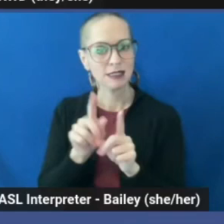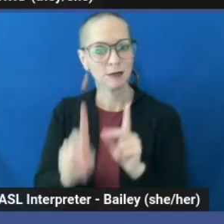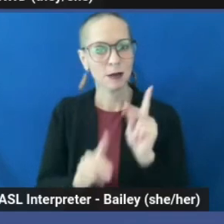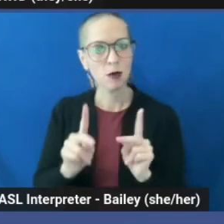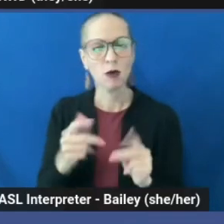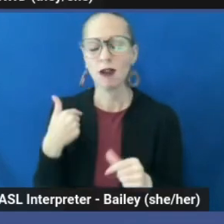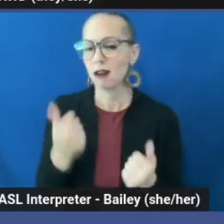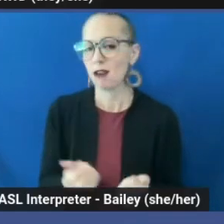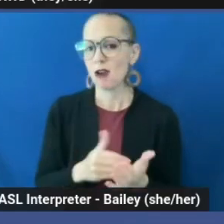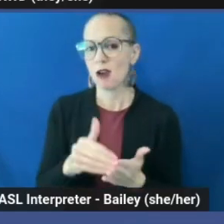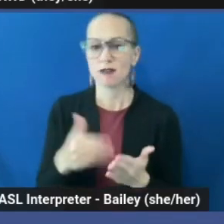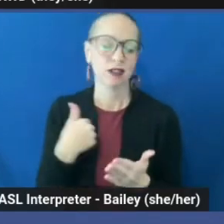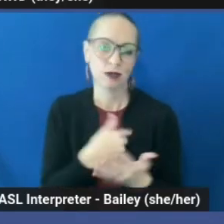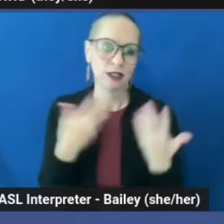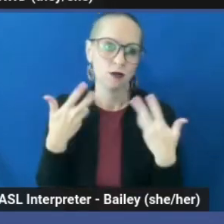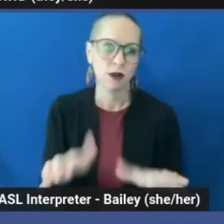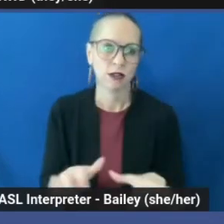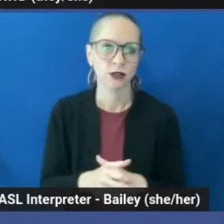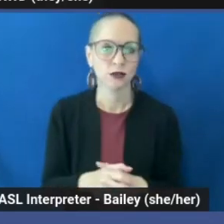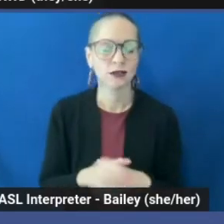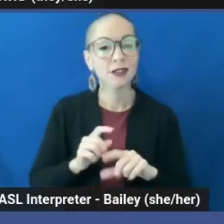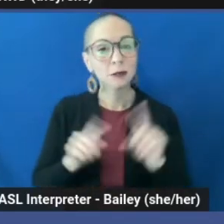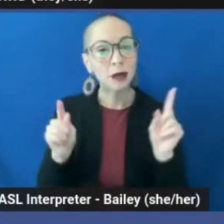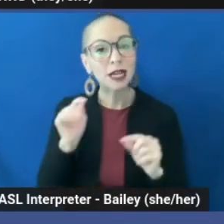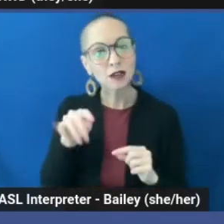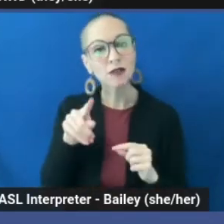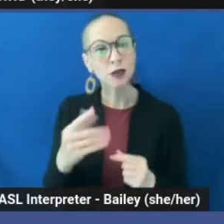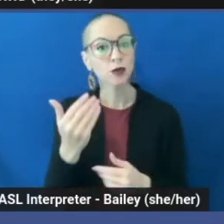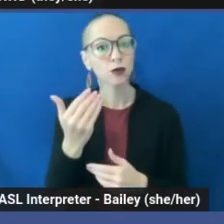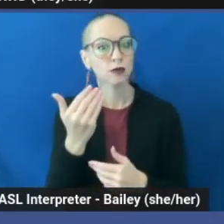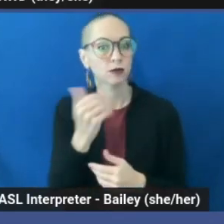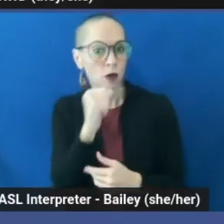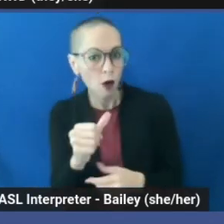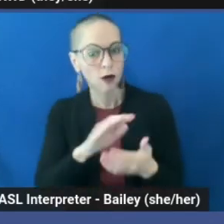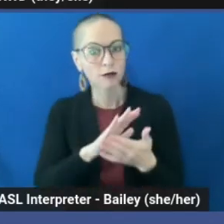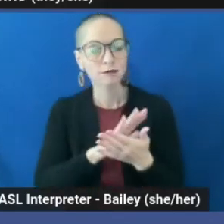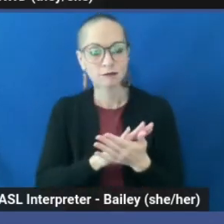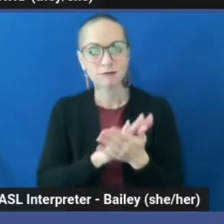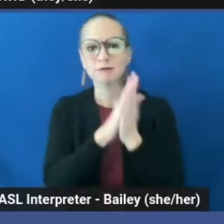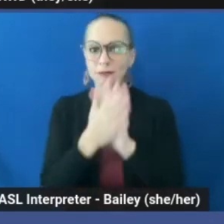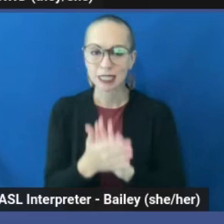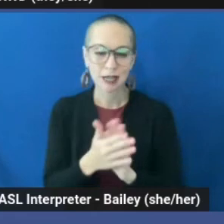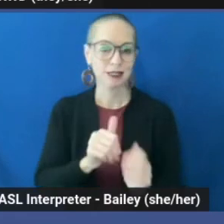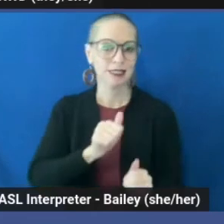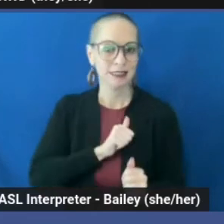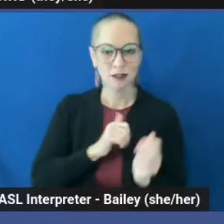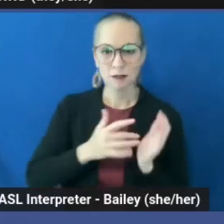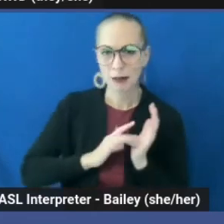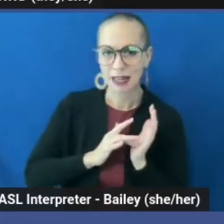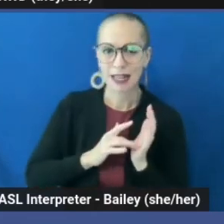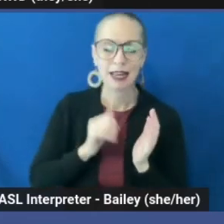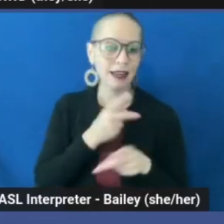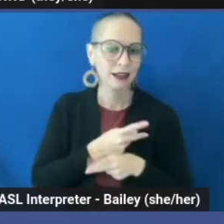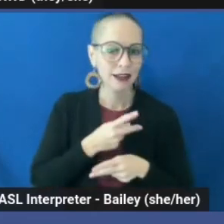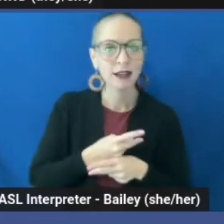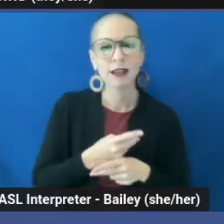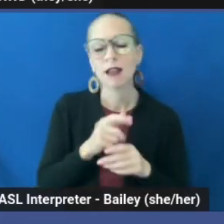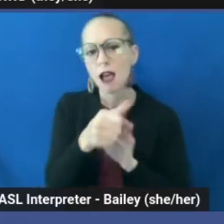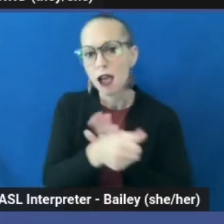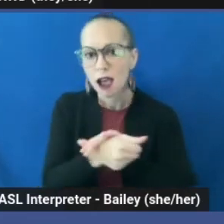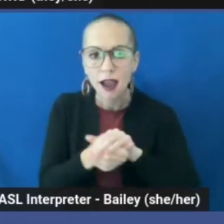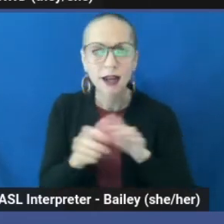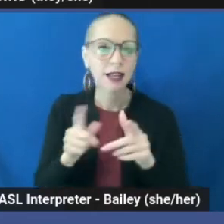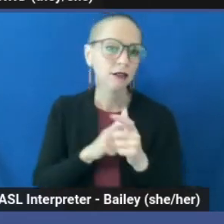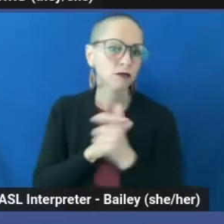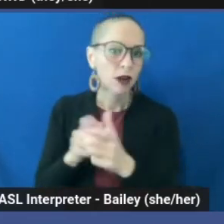times we don't want to do it. But if you don't, it turns into self-medicating or it turns into hiding or running. It comes out in toxic